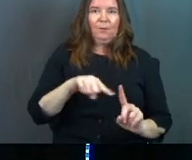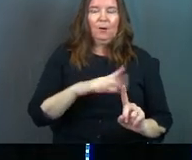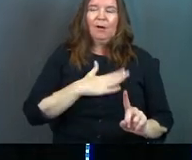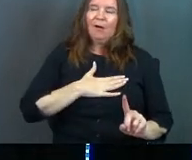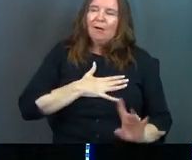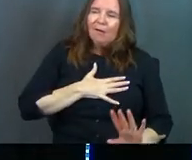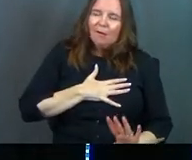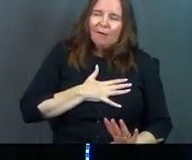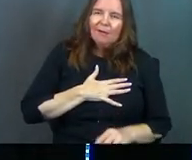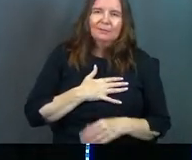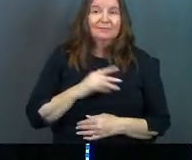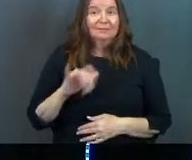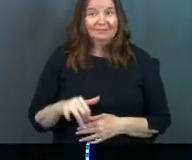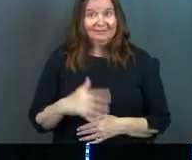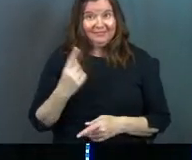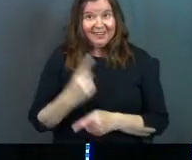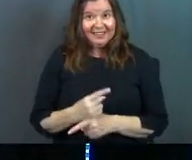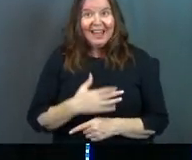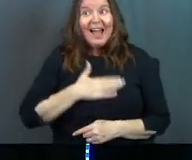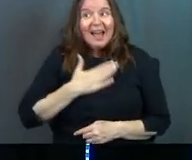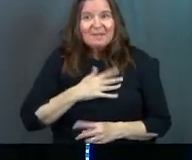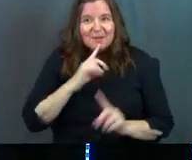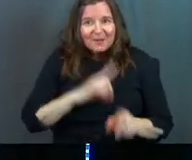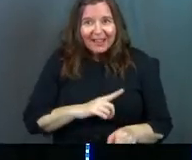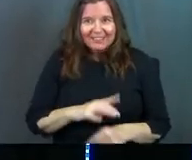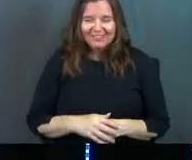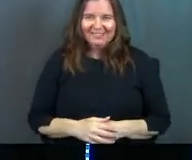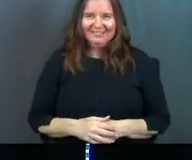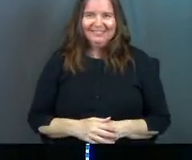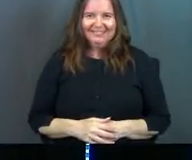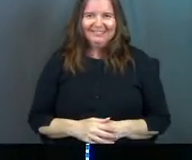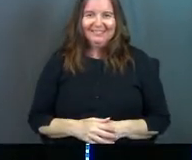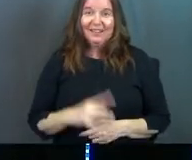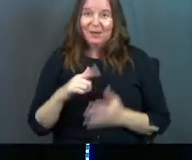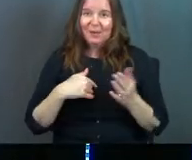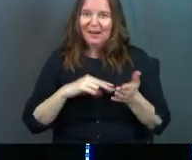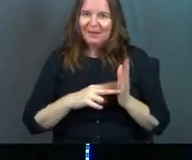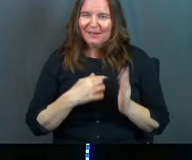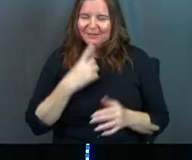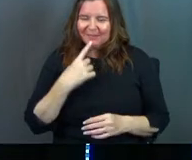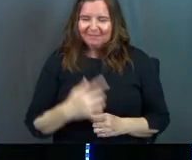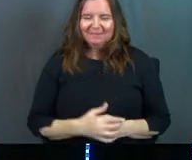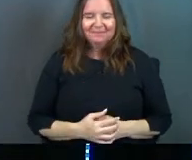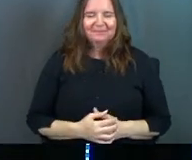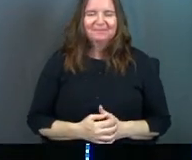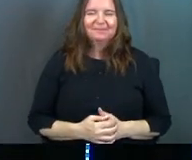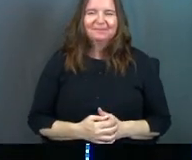a happy reaction, right? A happy reaction is what I meant to say.